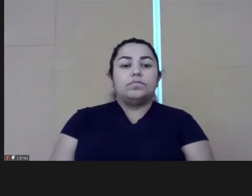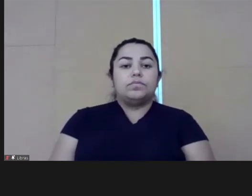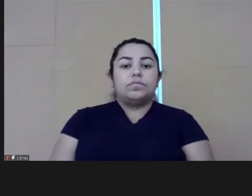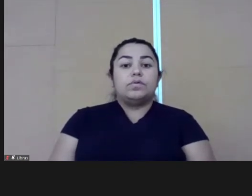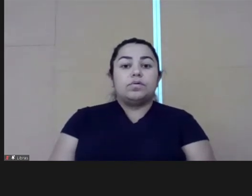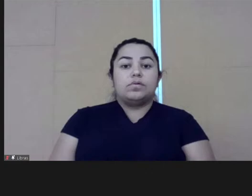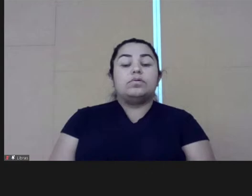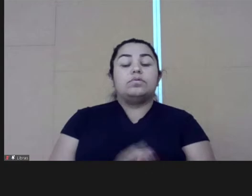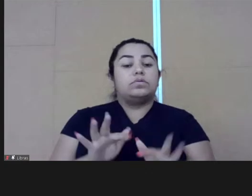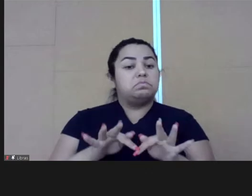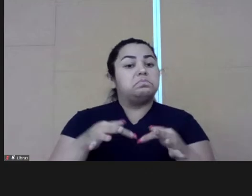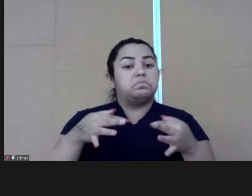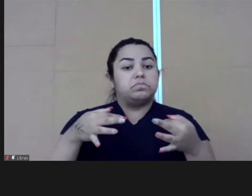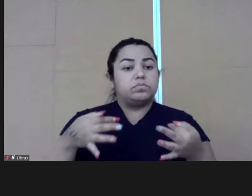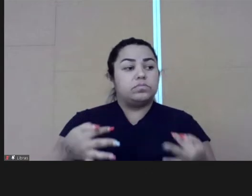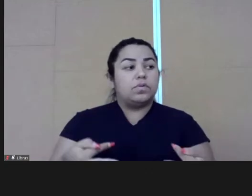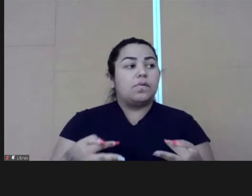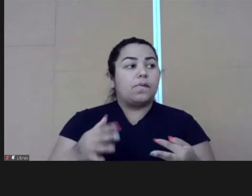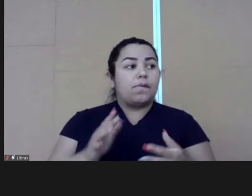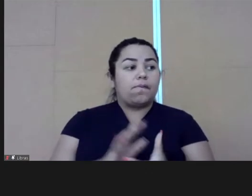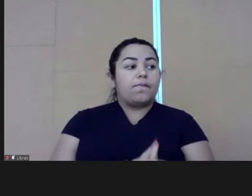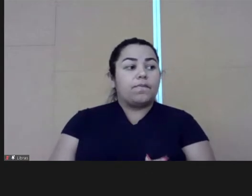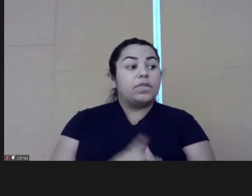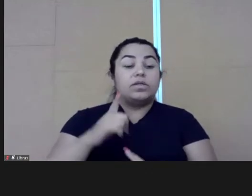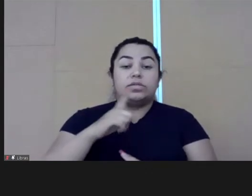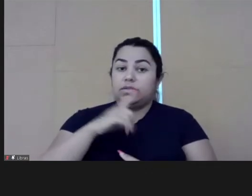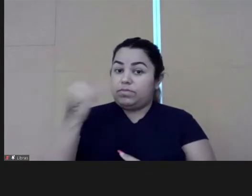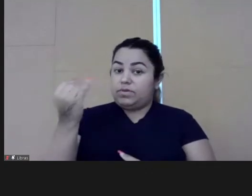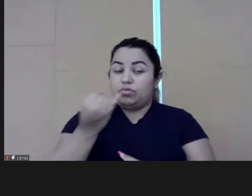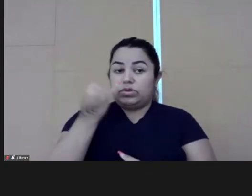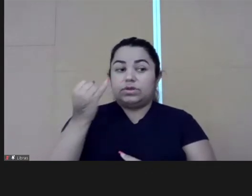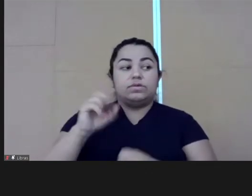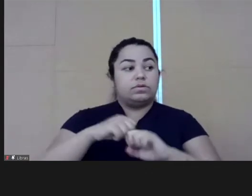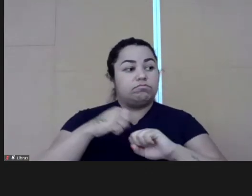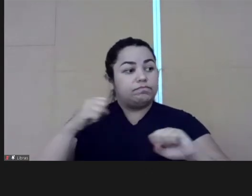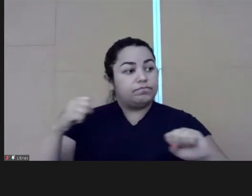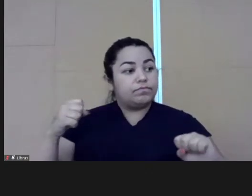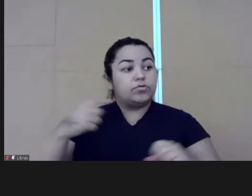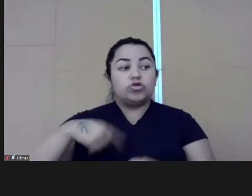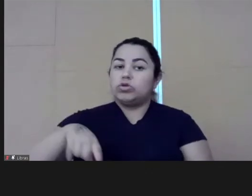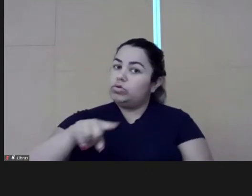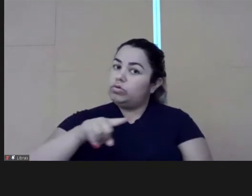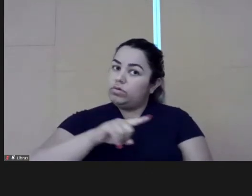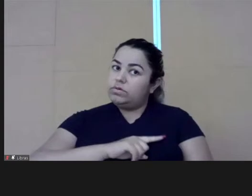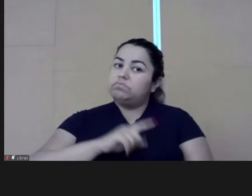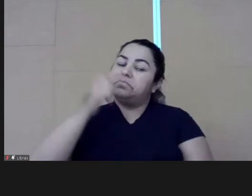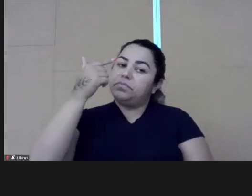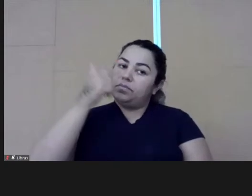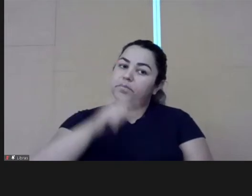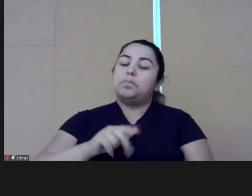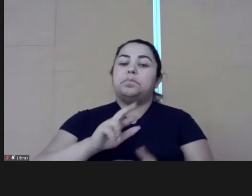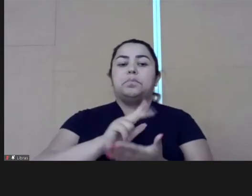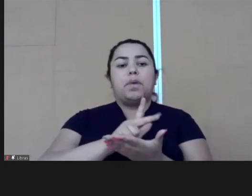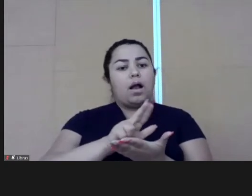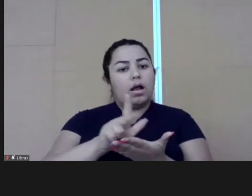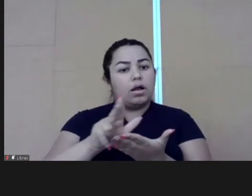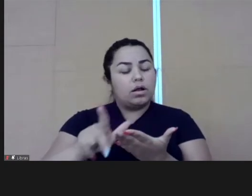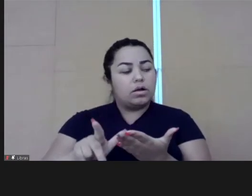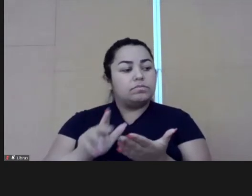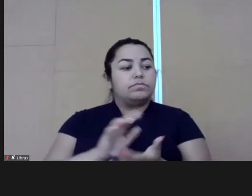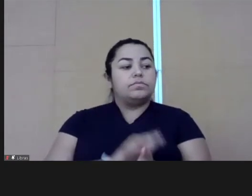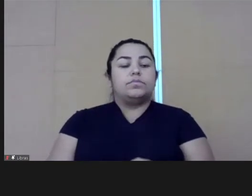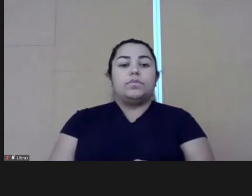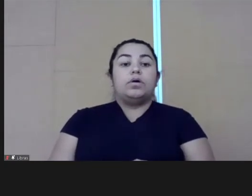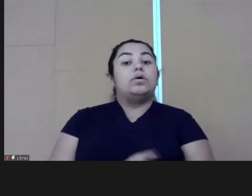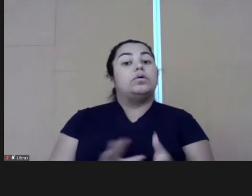face. So just to be sample, there is the importance of bringing